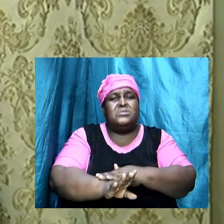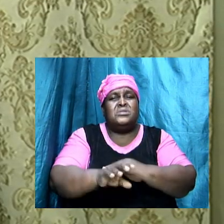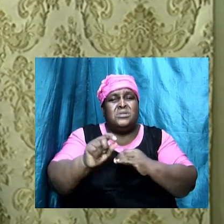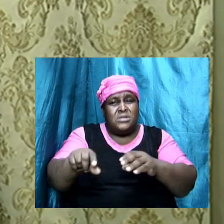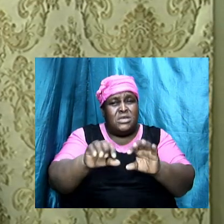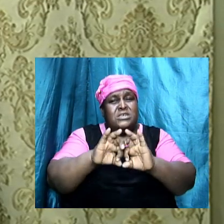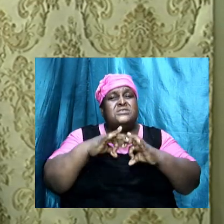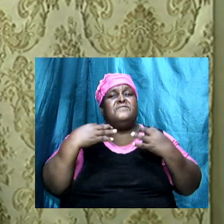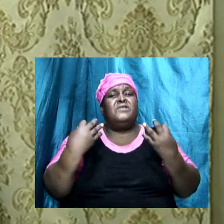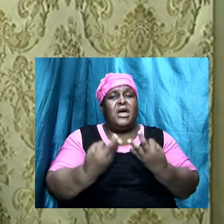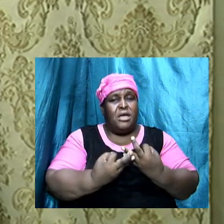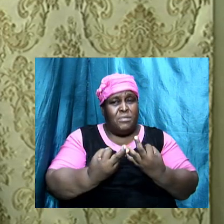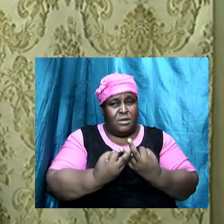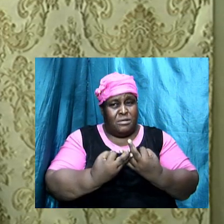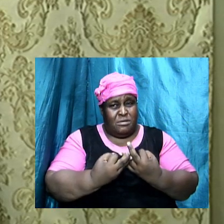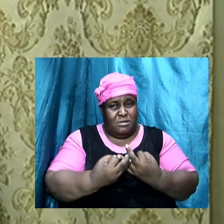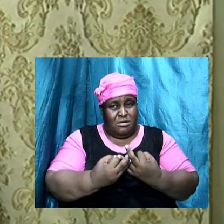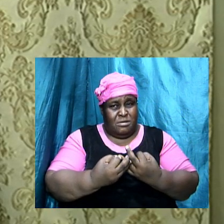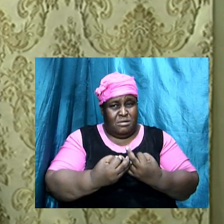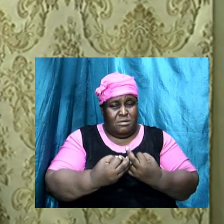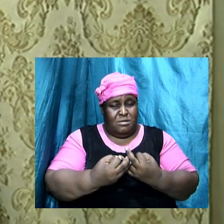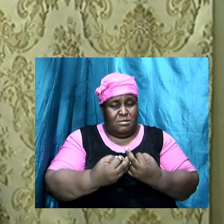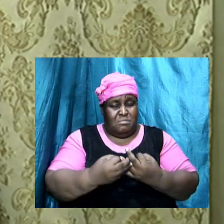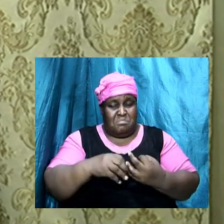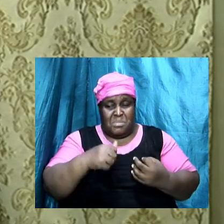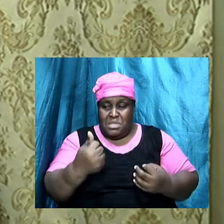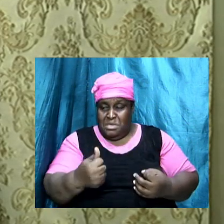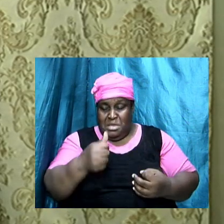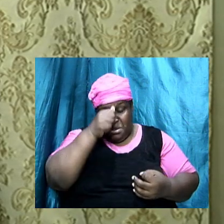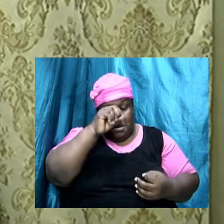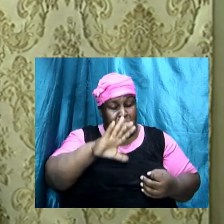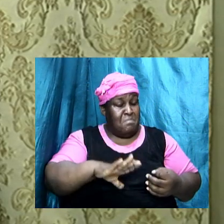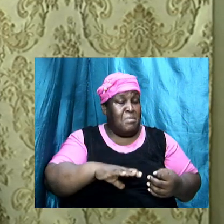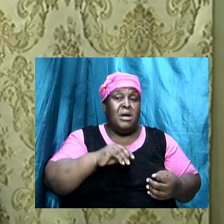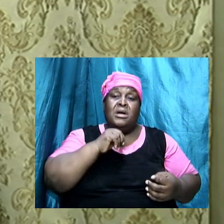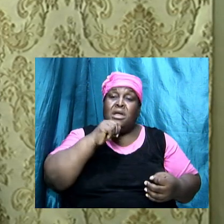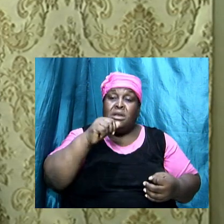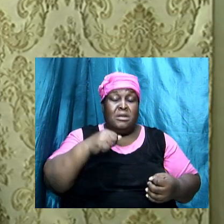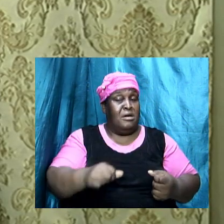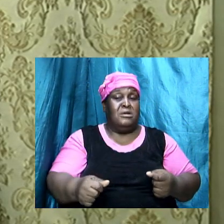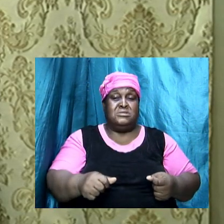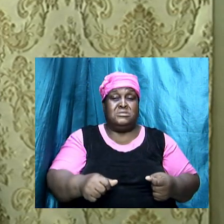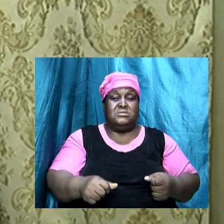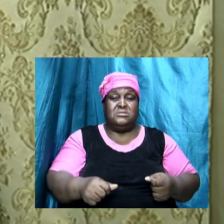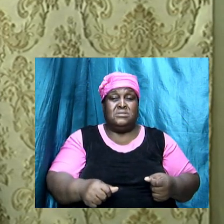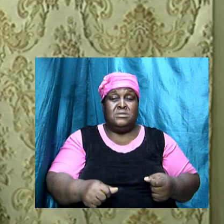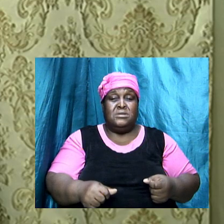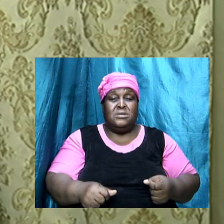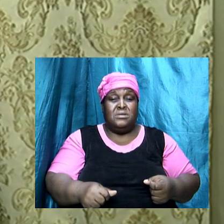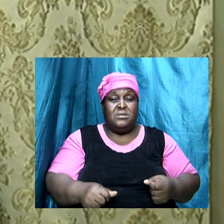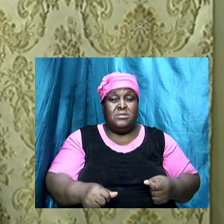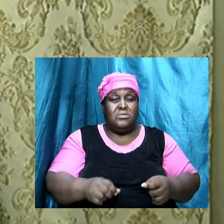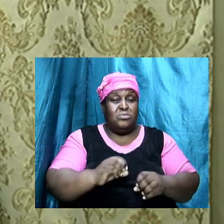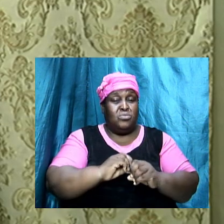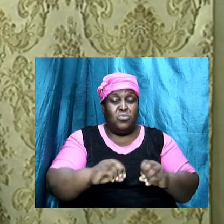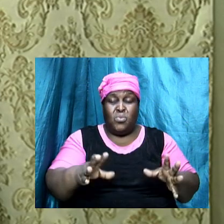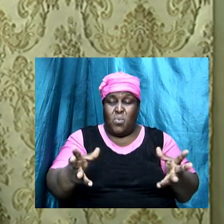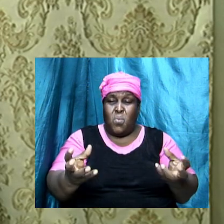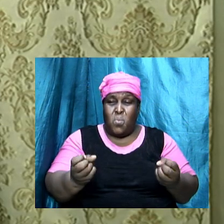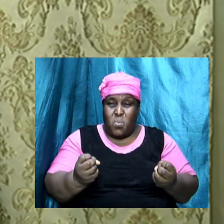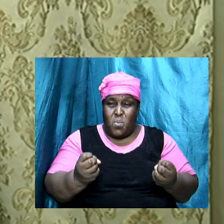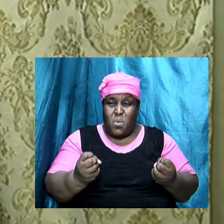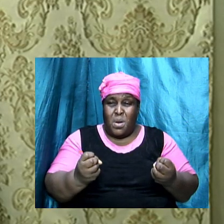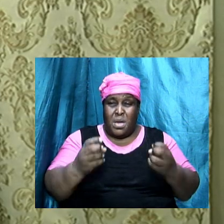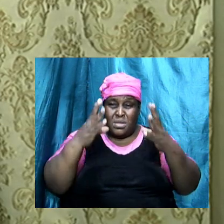anyone do not adhere to what has been taught. So Paul encourages Timothy, amen, to teach the word